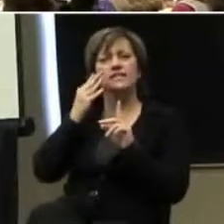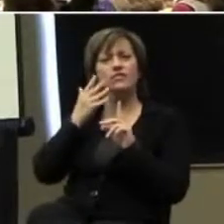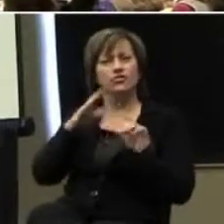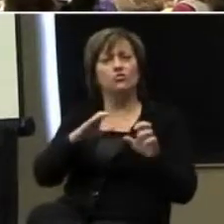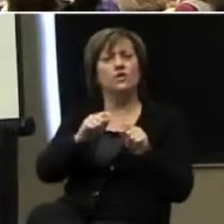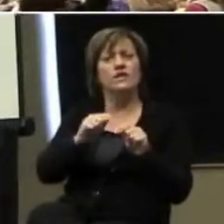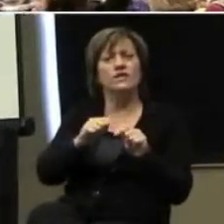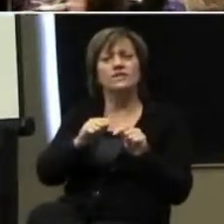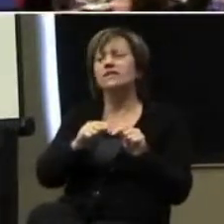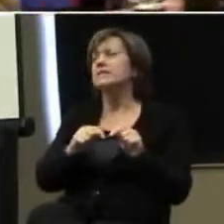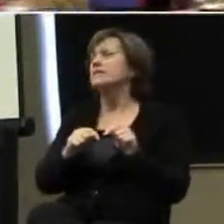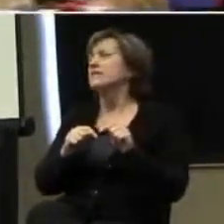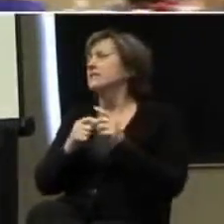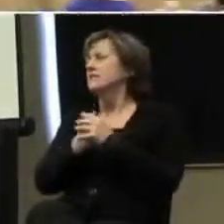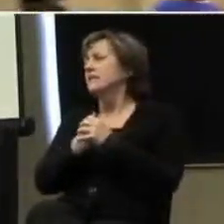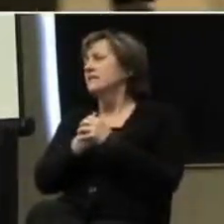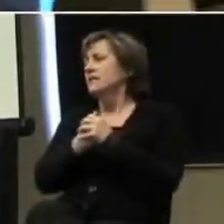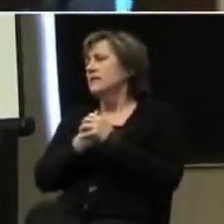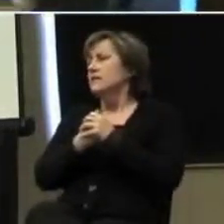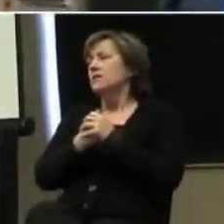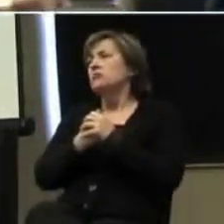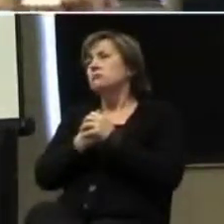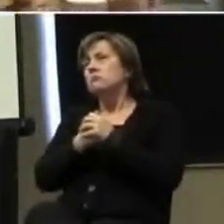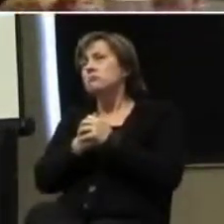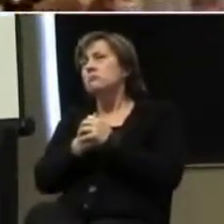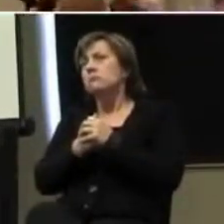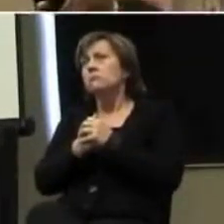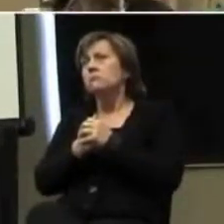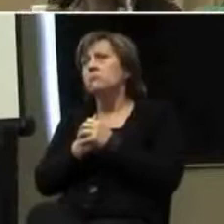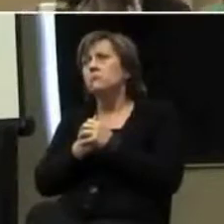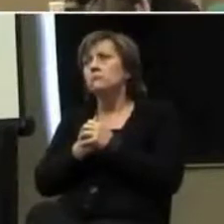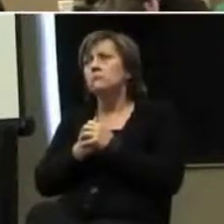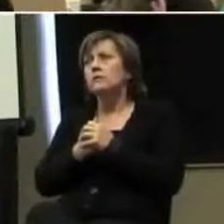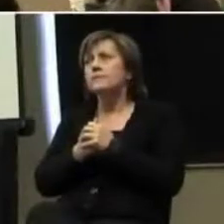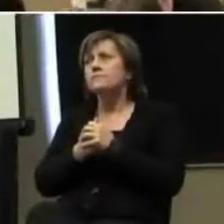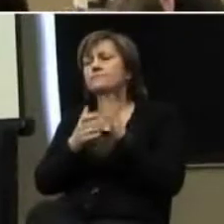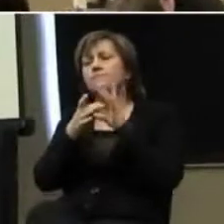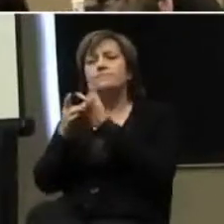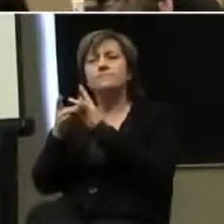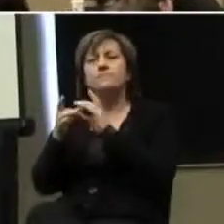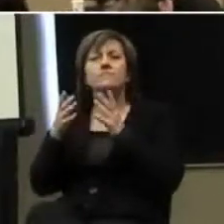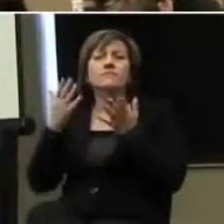So she doesn't care about the safety. Can you attach safety to the friendliness?